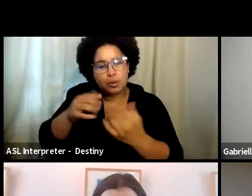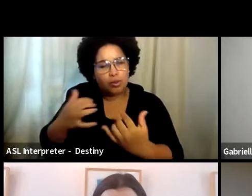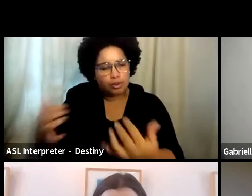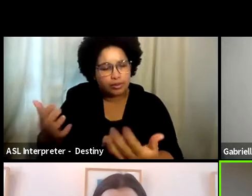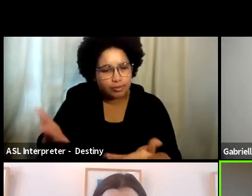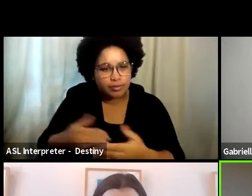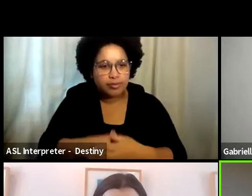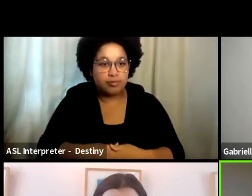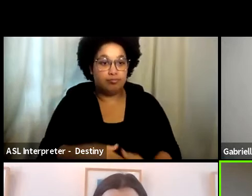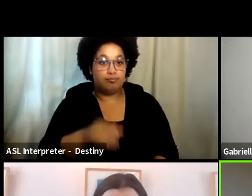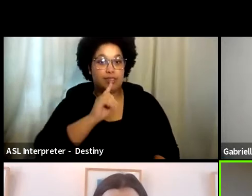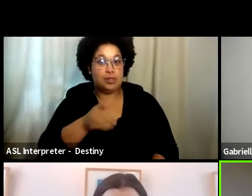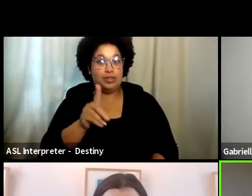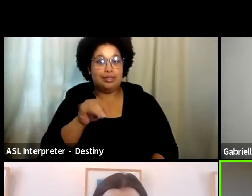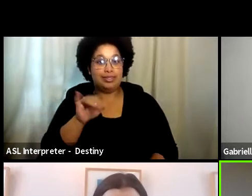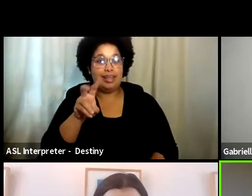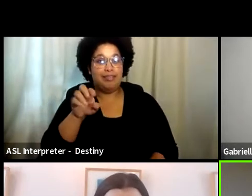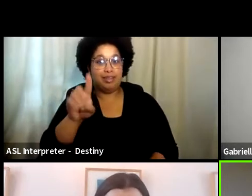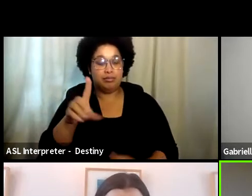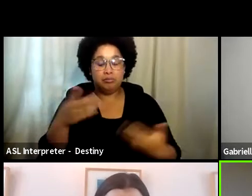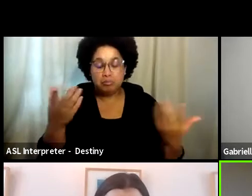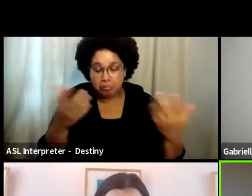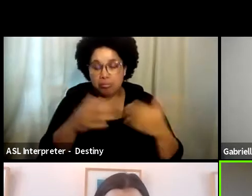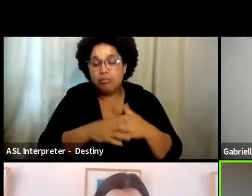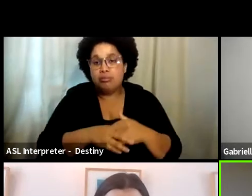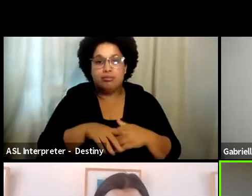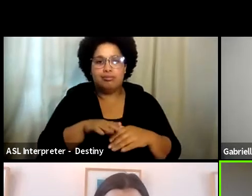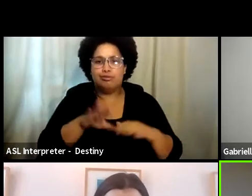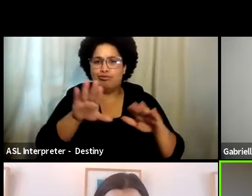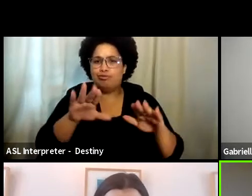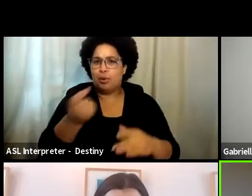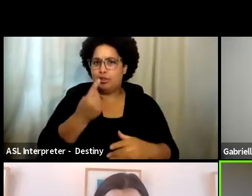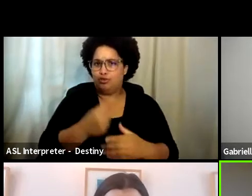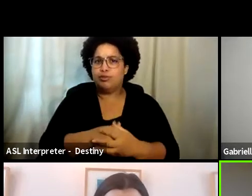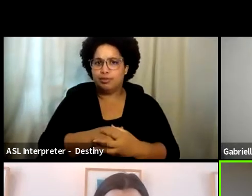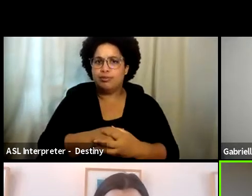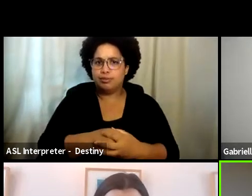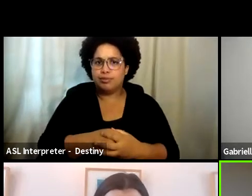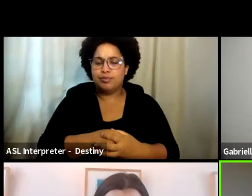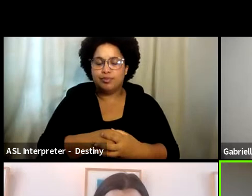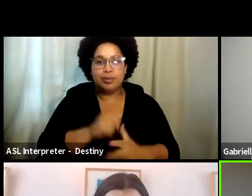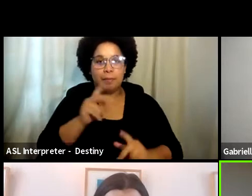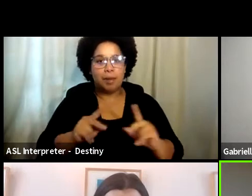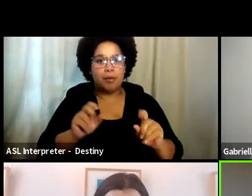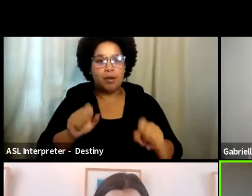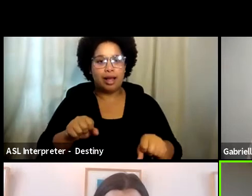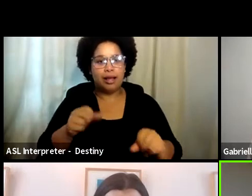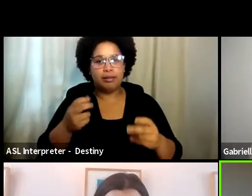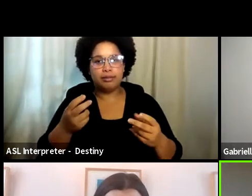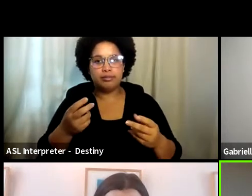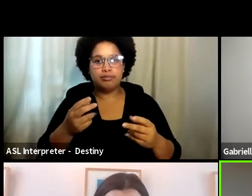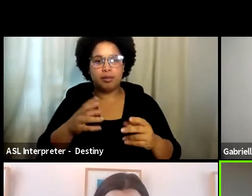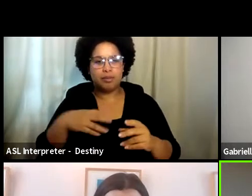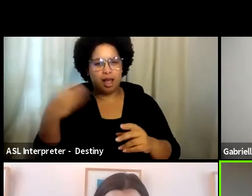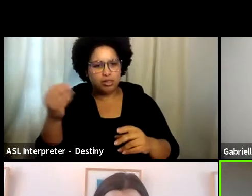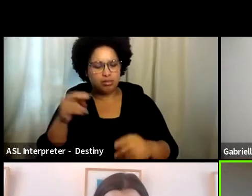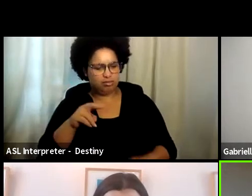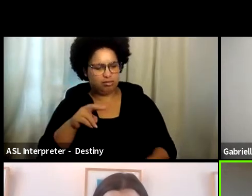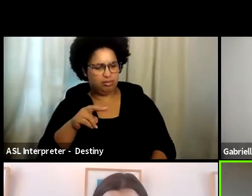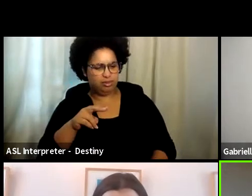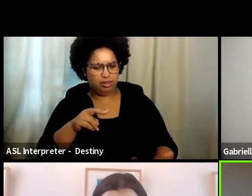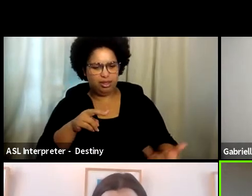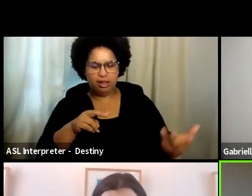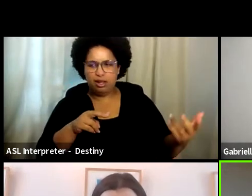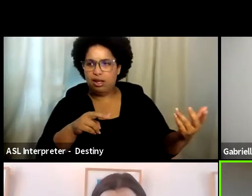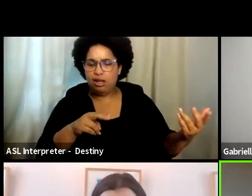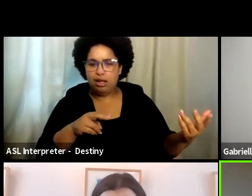Sure, David. You know, and great question because, you know, people can look at it from the outside and think that